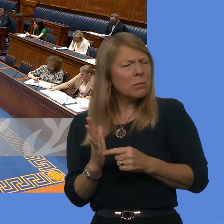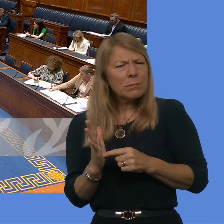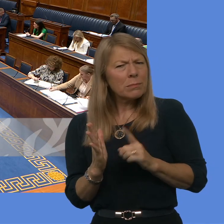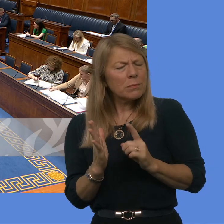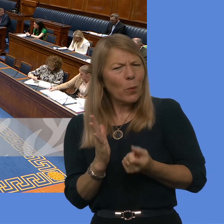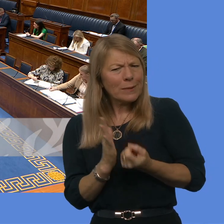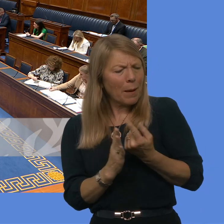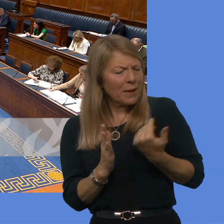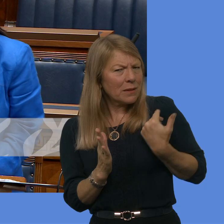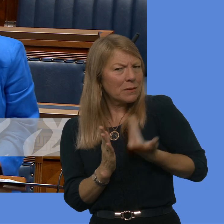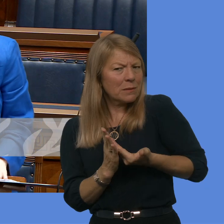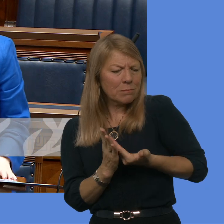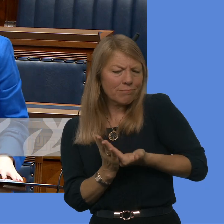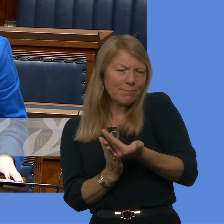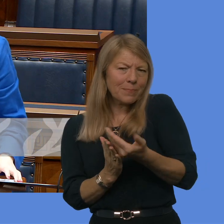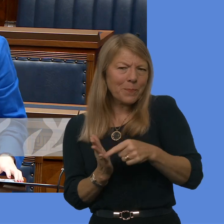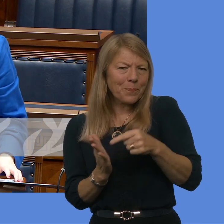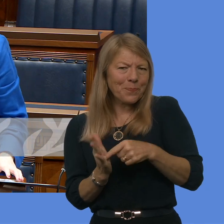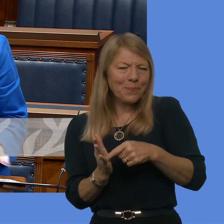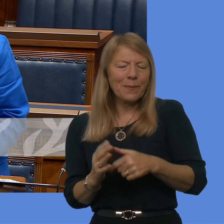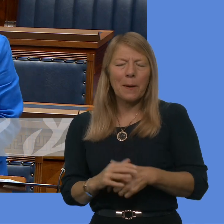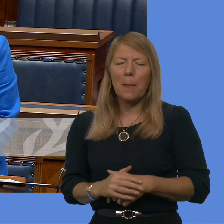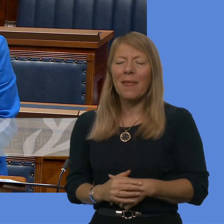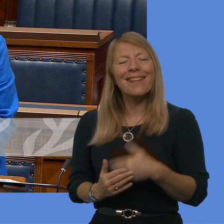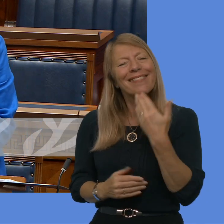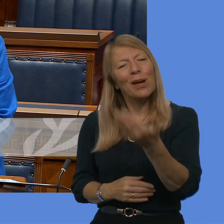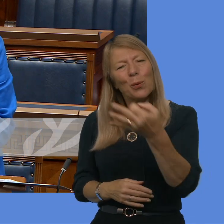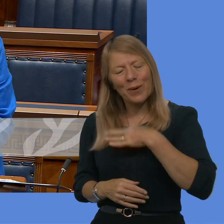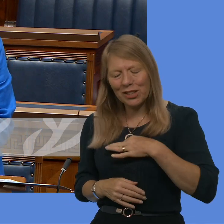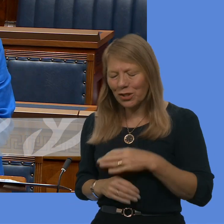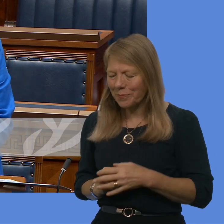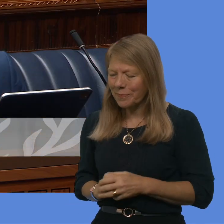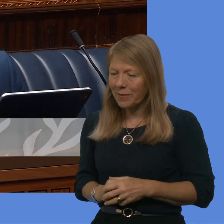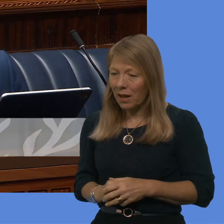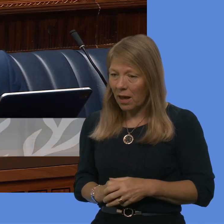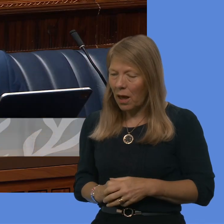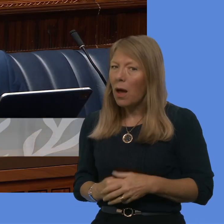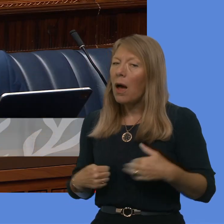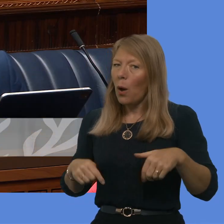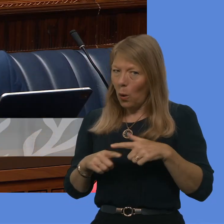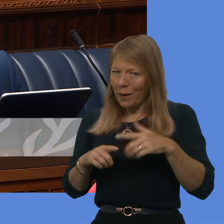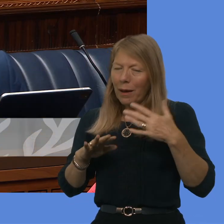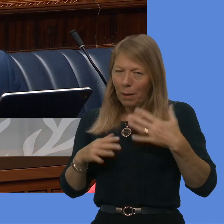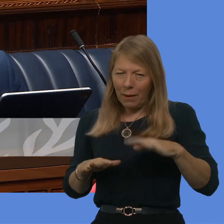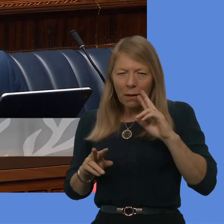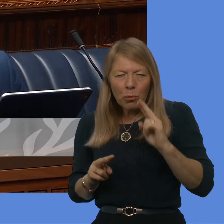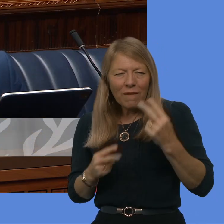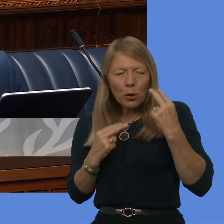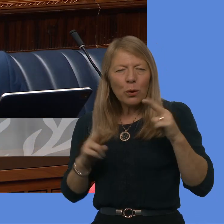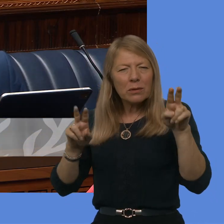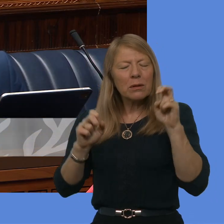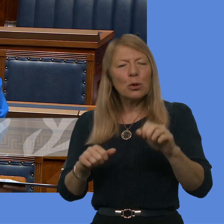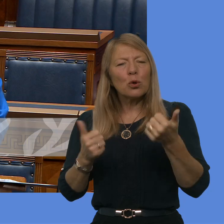I thank the member for his question. There has been extensive work done in terms of the review of the good relations strategy.